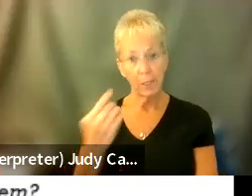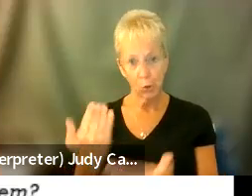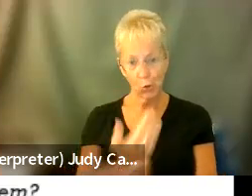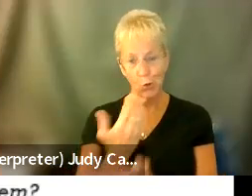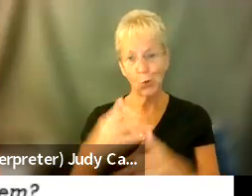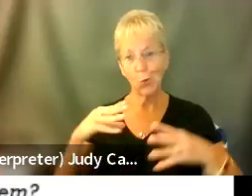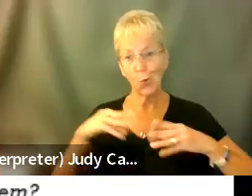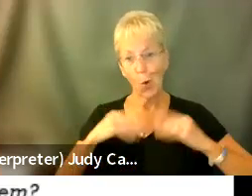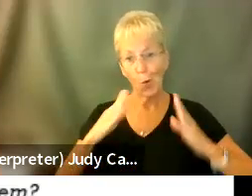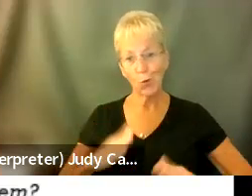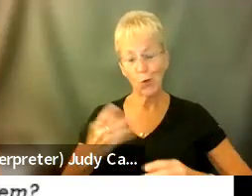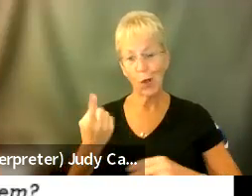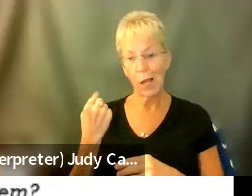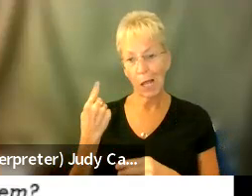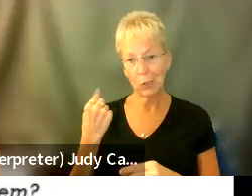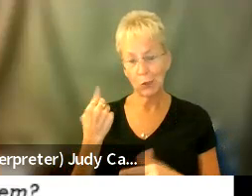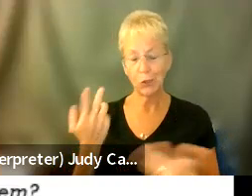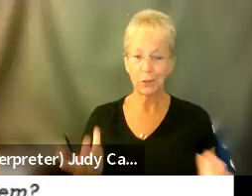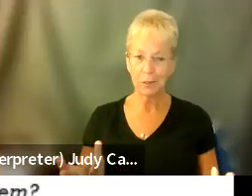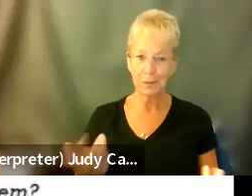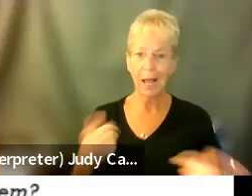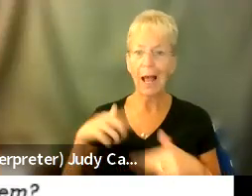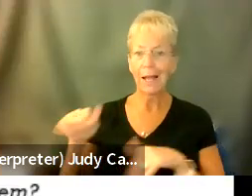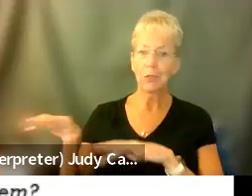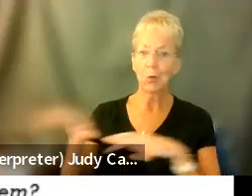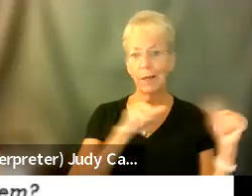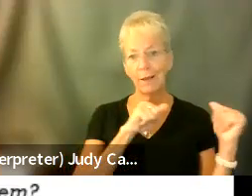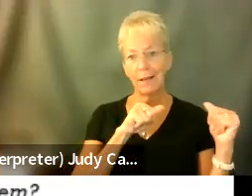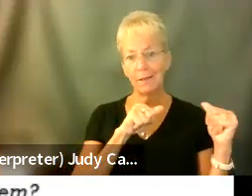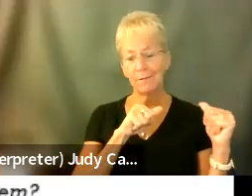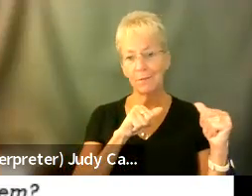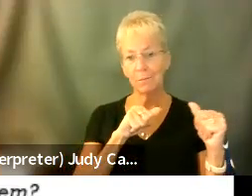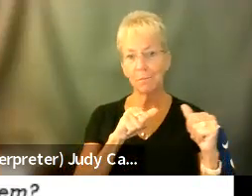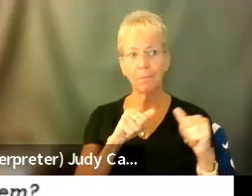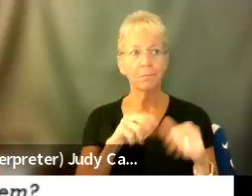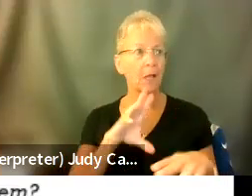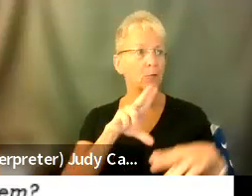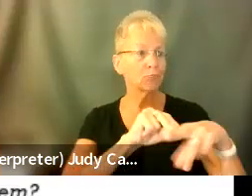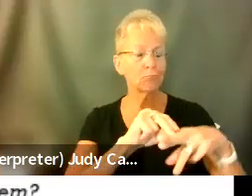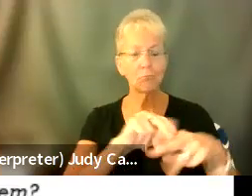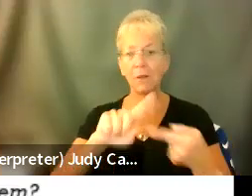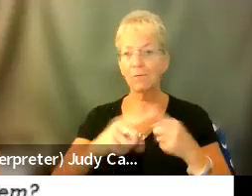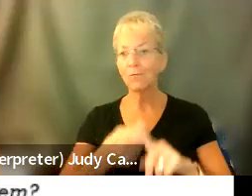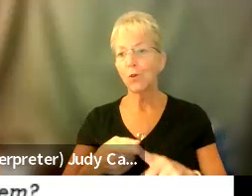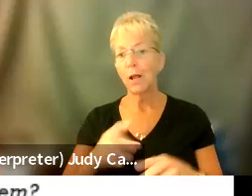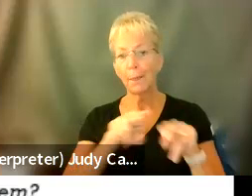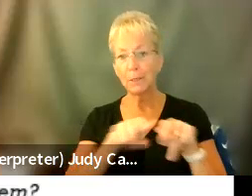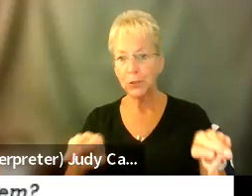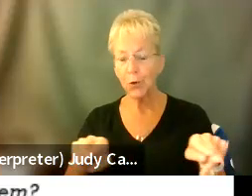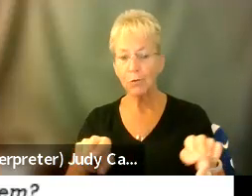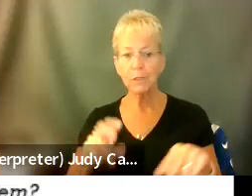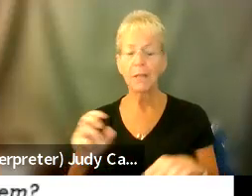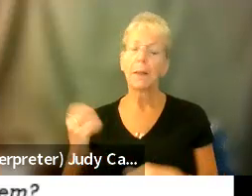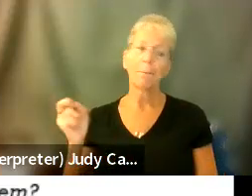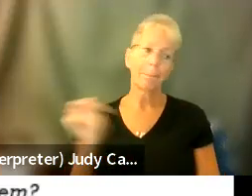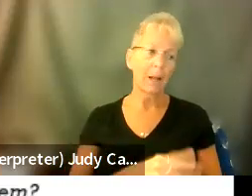a year ago. I had to leave and sleep on friends' sofas and then eventually wound up back at my